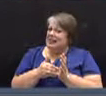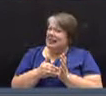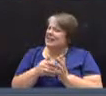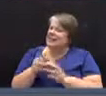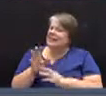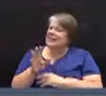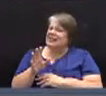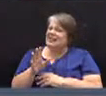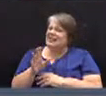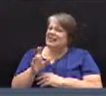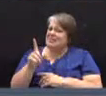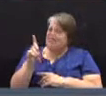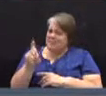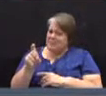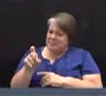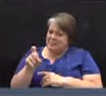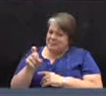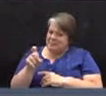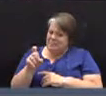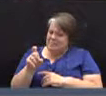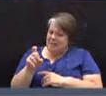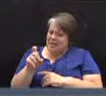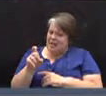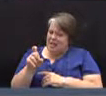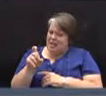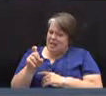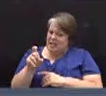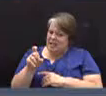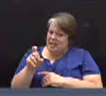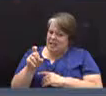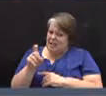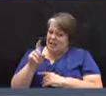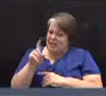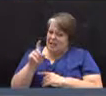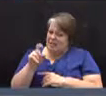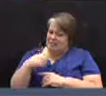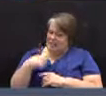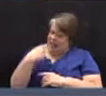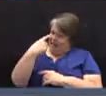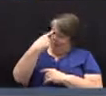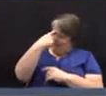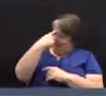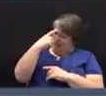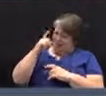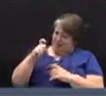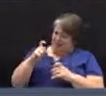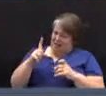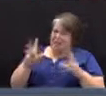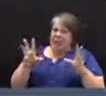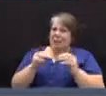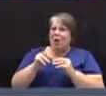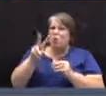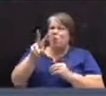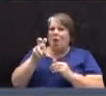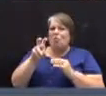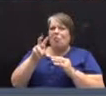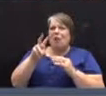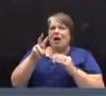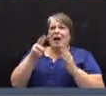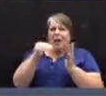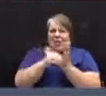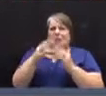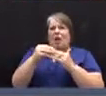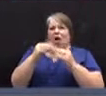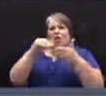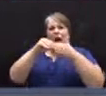it has to be, I think, an amount that's $200,000 less than